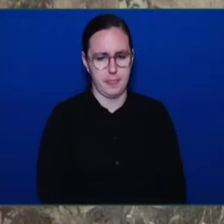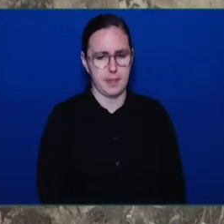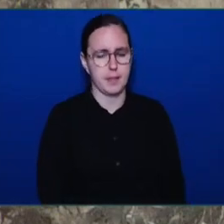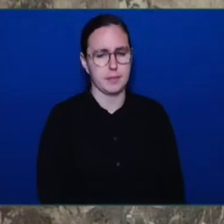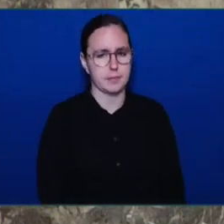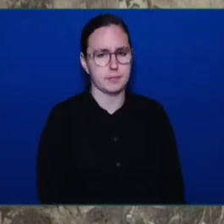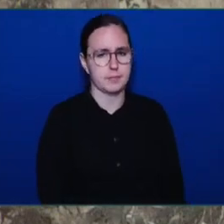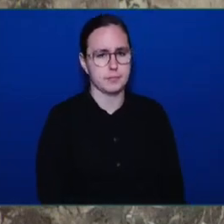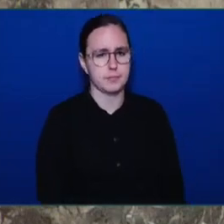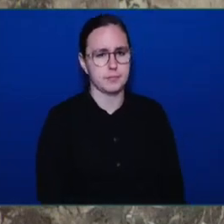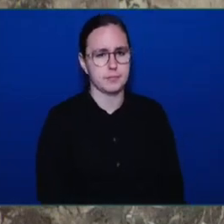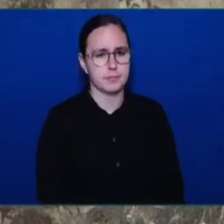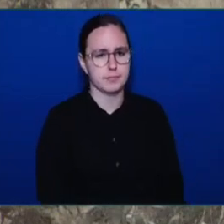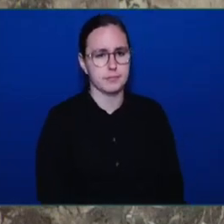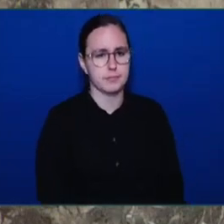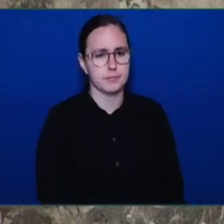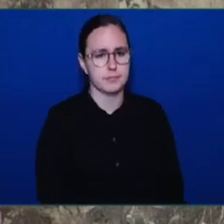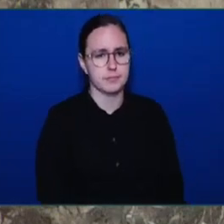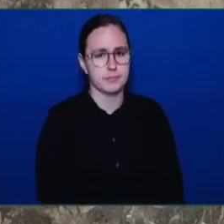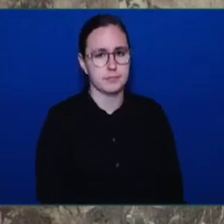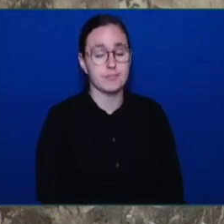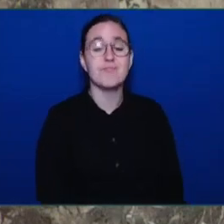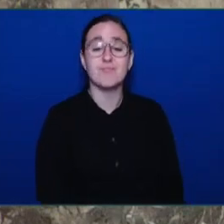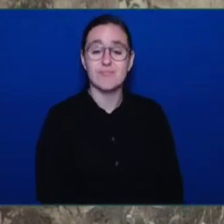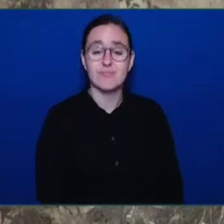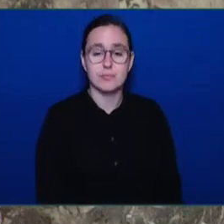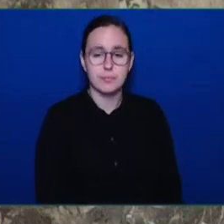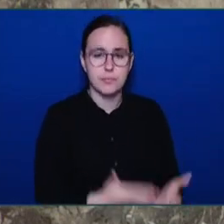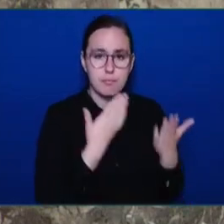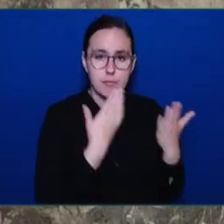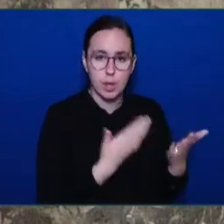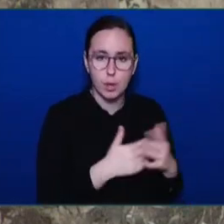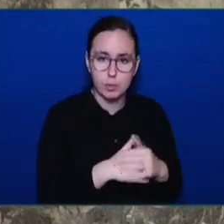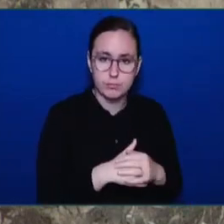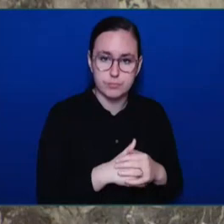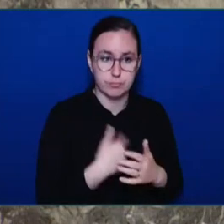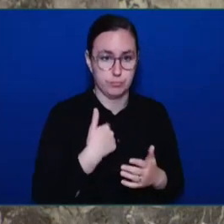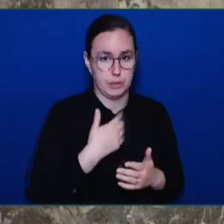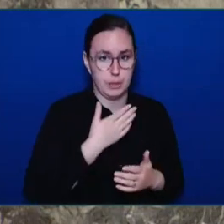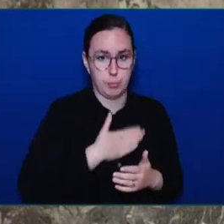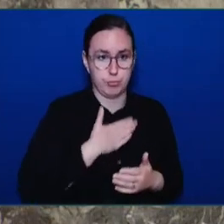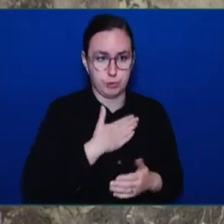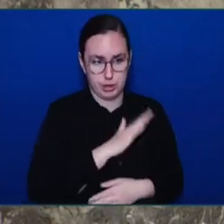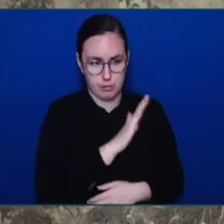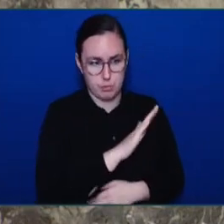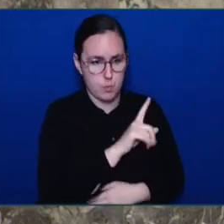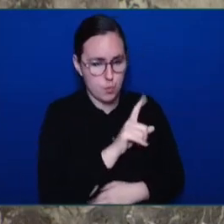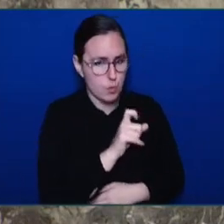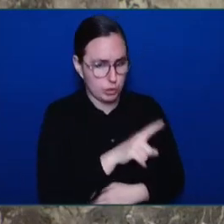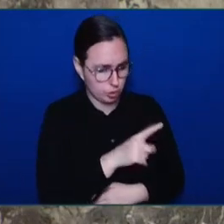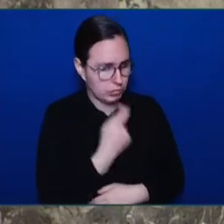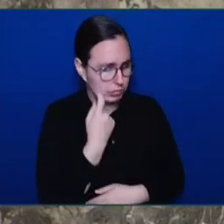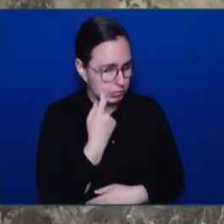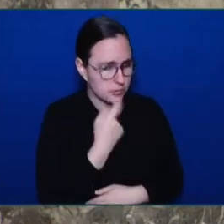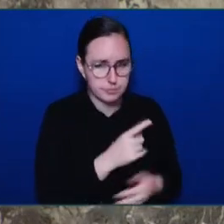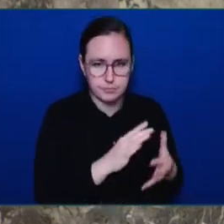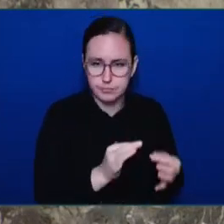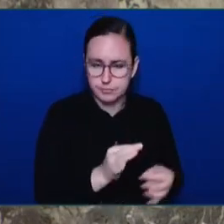Thank you, Mr. Speaker, and I truly appreciate getting a question to deal with issues around poverty in this province.